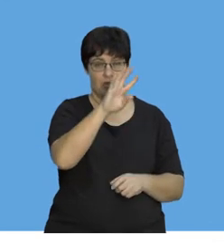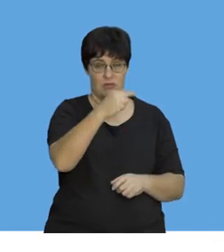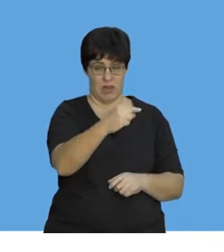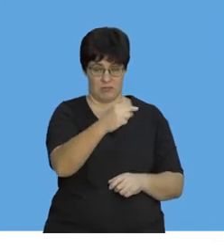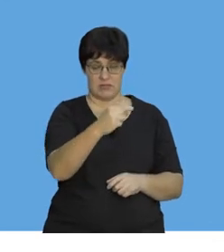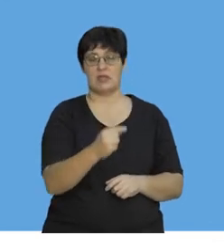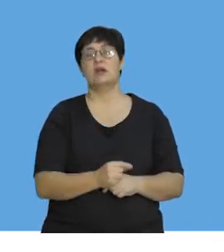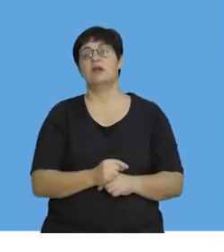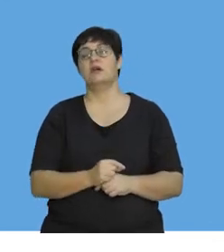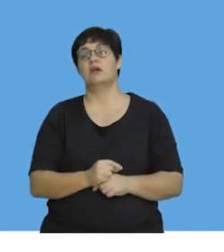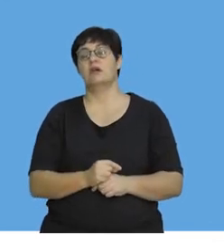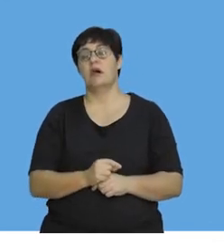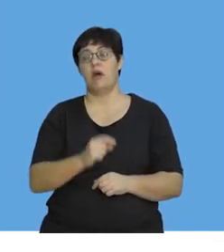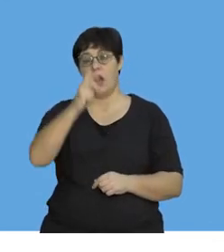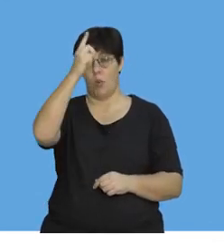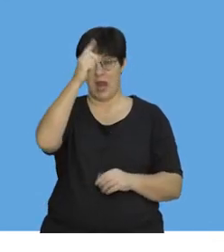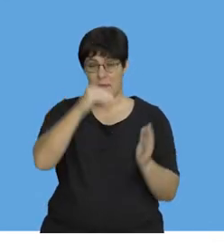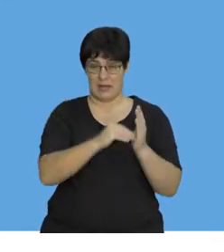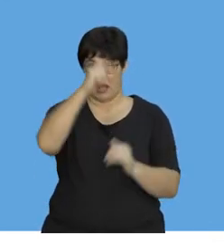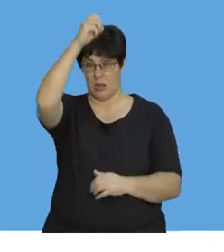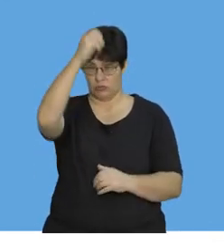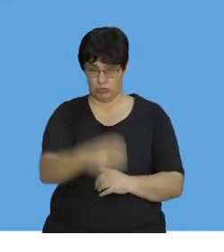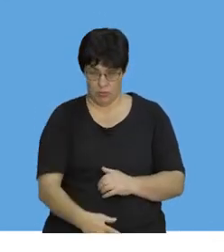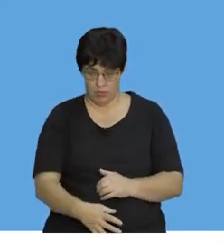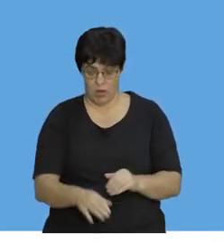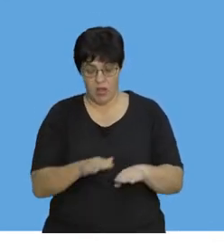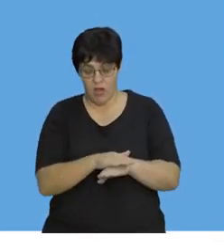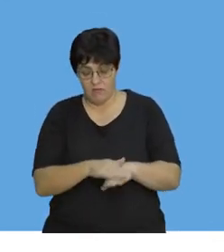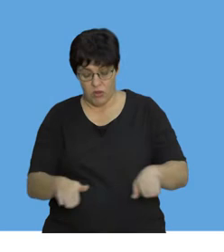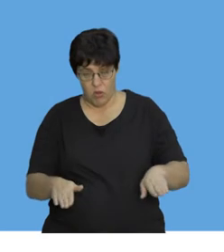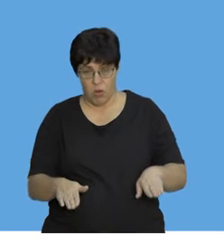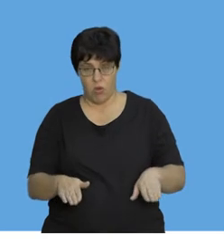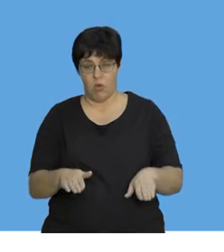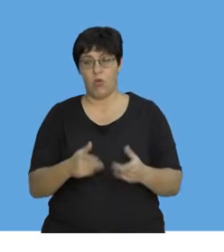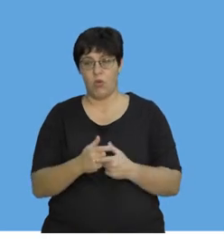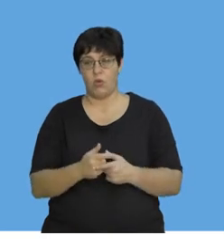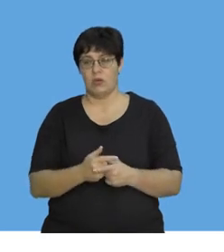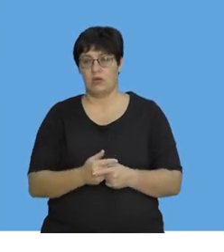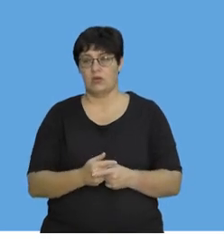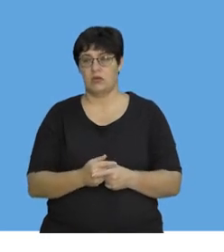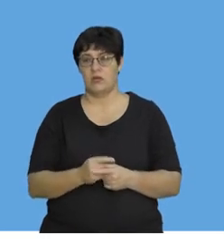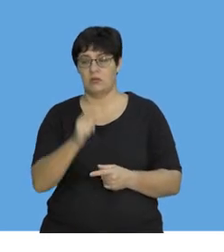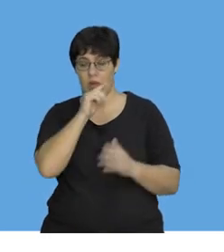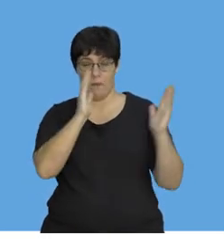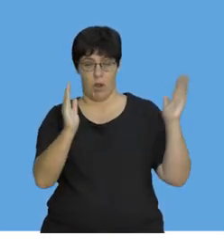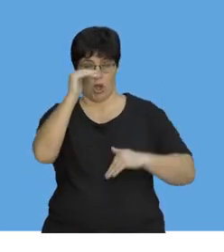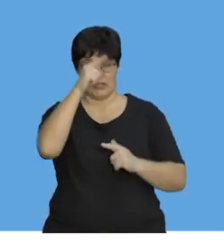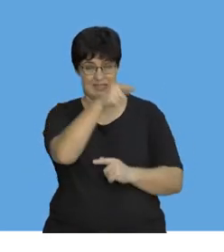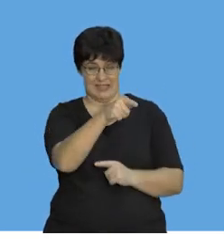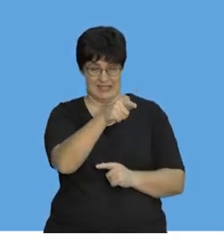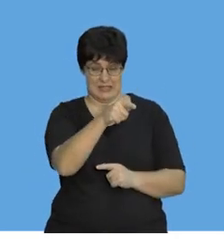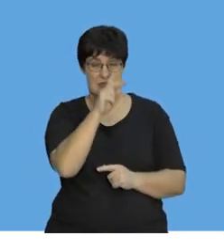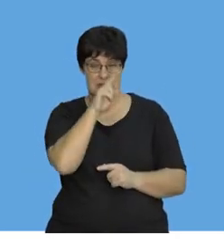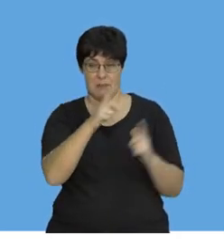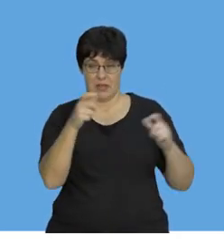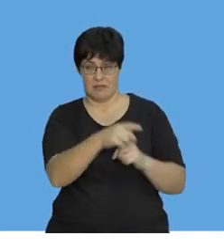meter. It's going to go on a hard floor. We're concerned with the zoom in view, the big block. So, let's